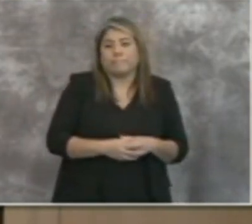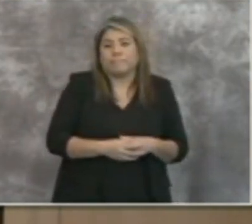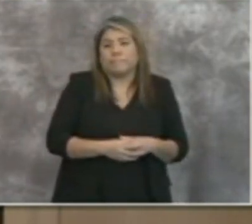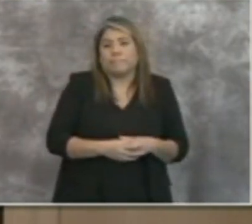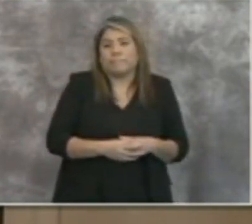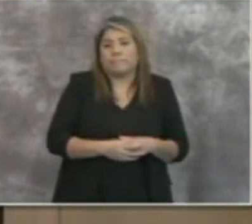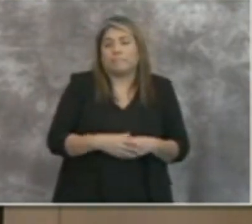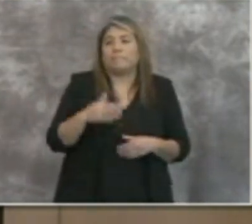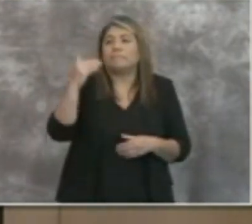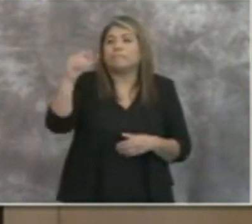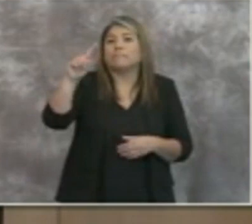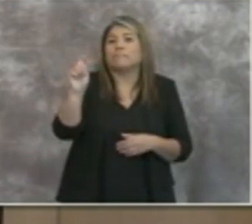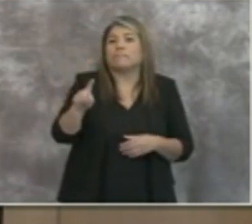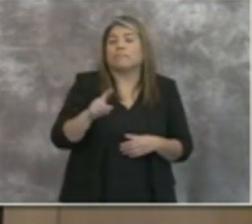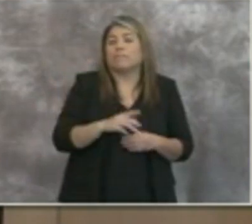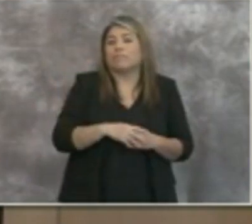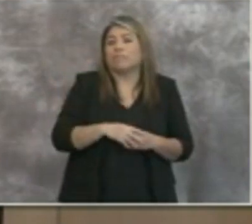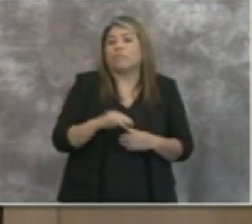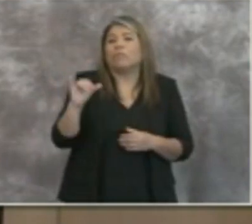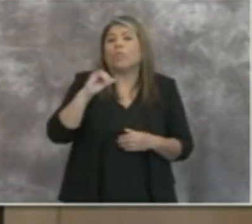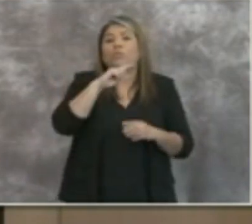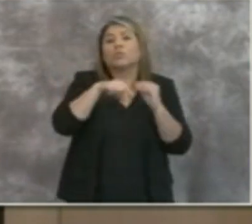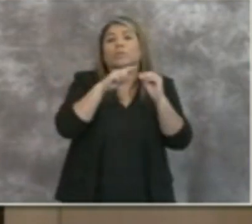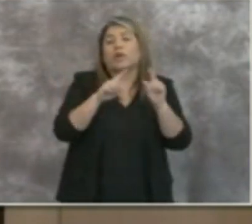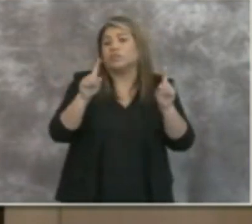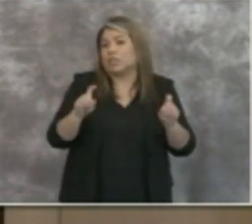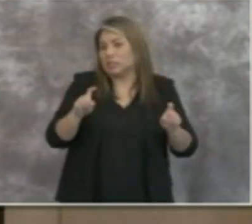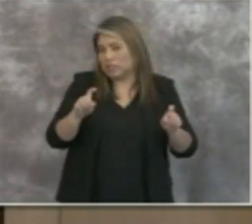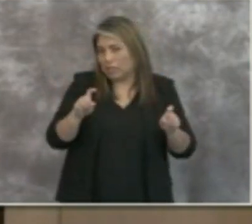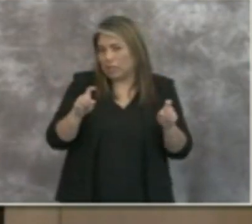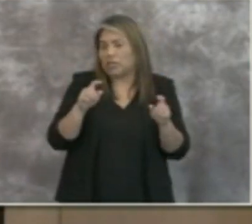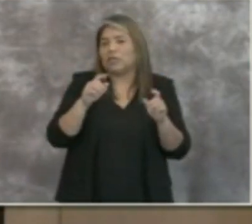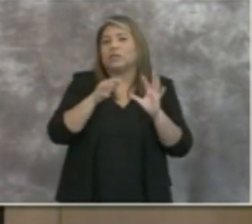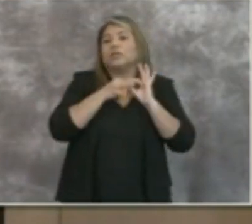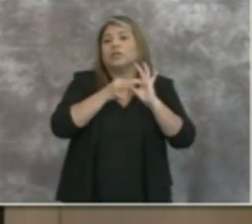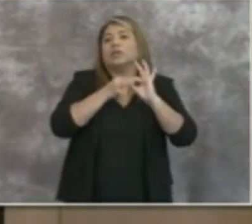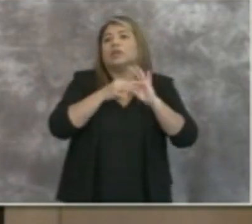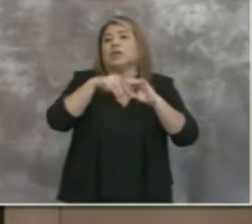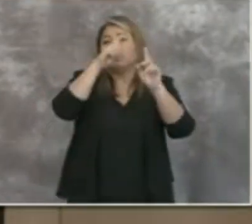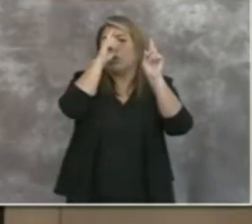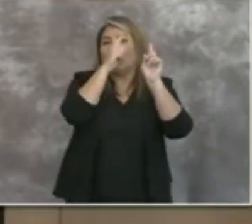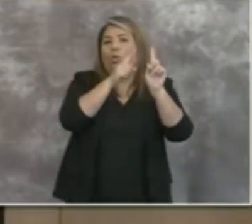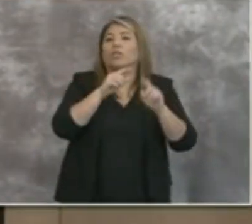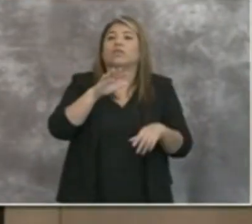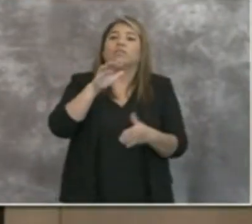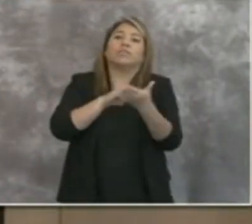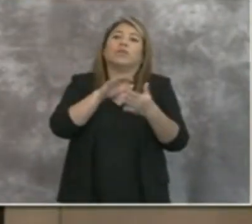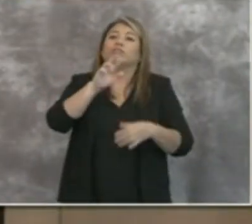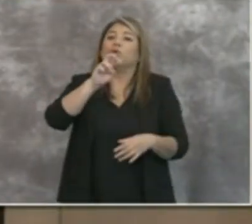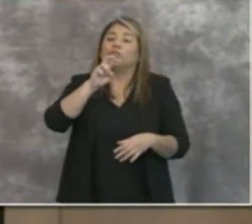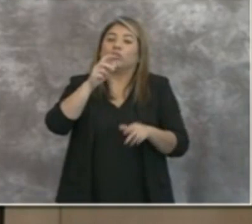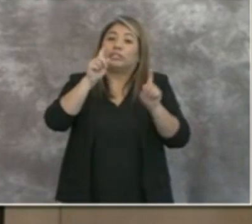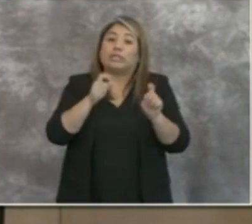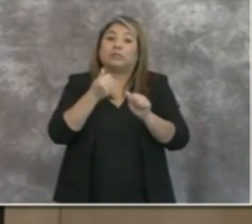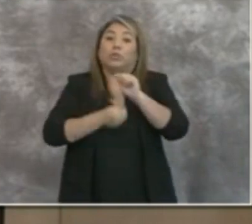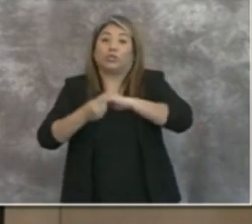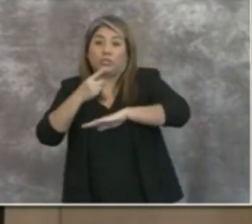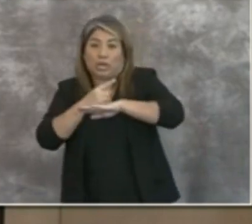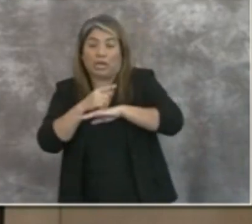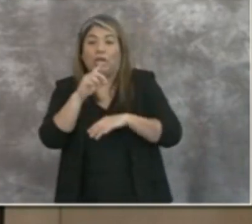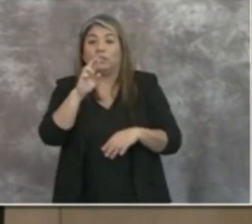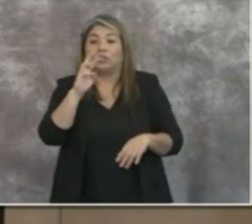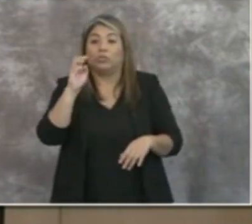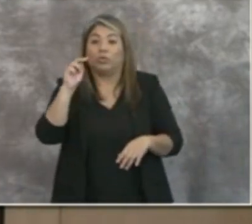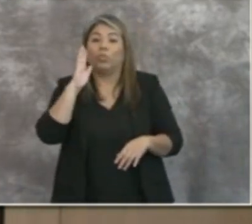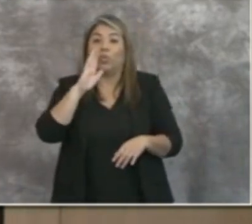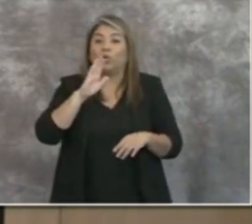This next question is also about testing. It's regarding the goal of 5,200 tests per day, and Dr. Wooten is going